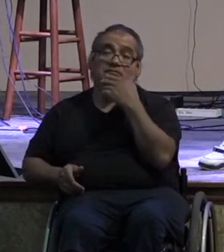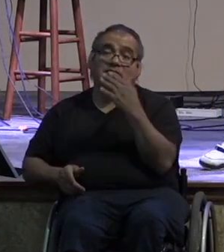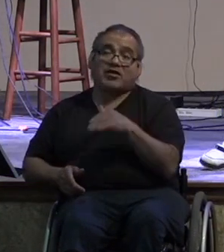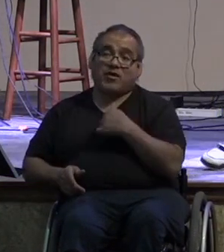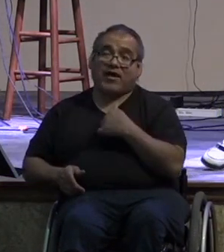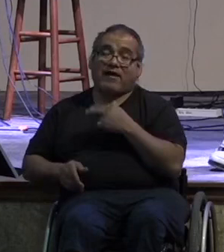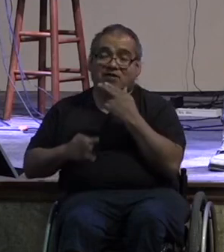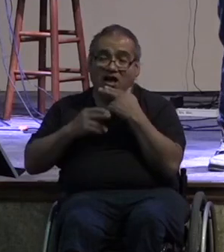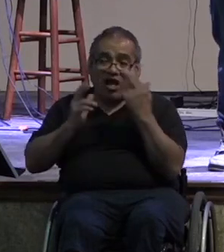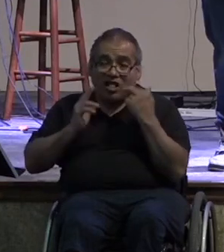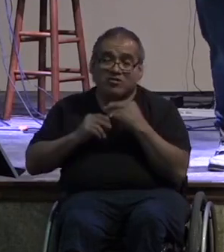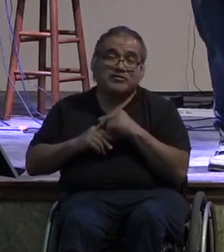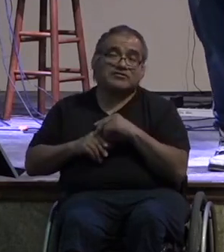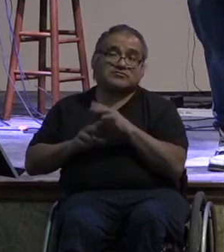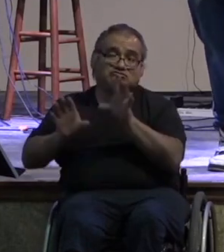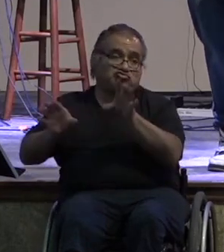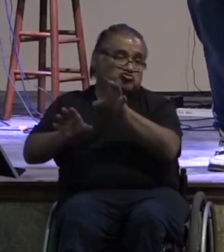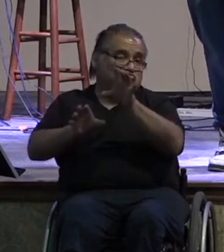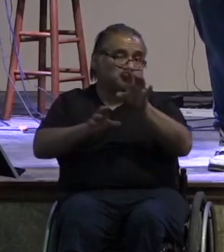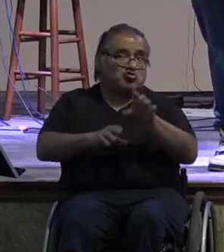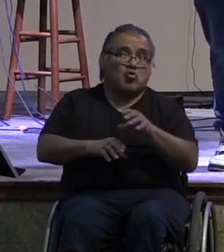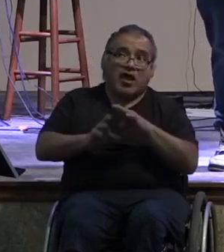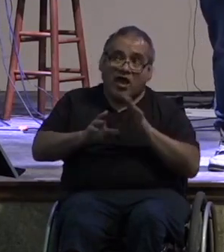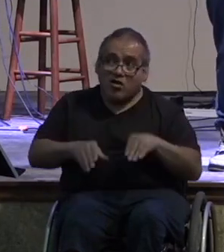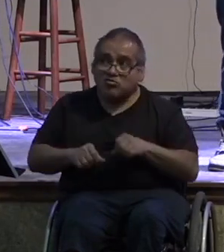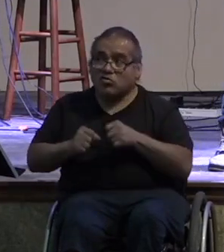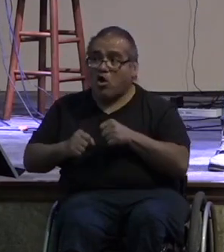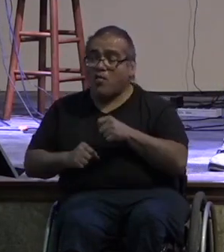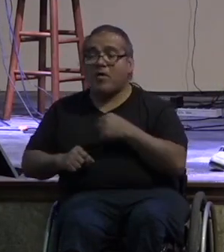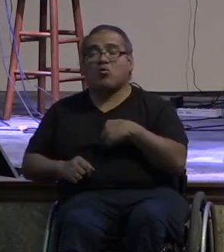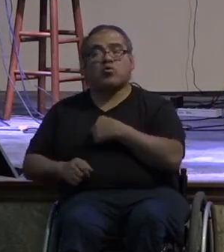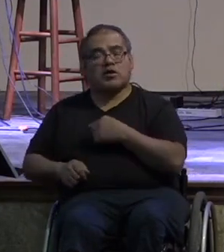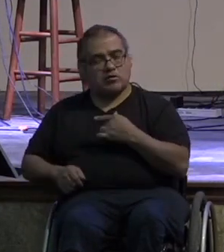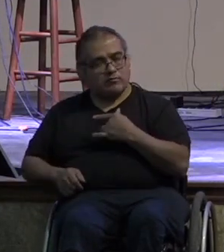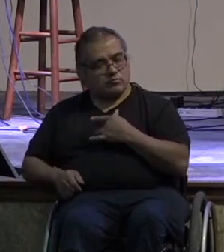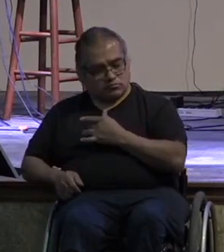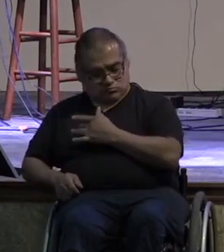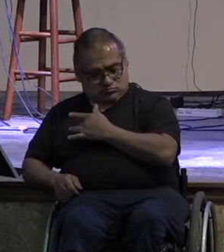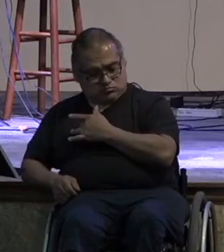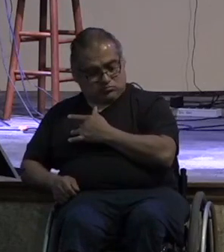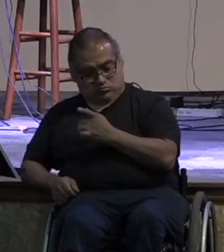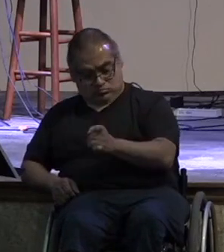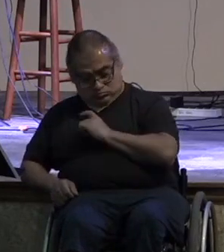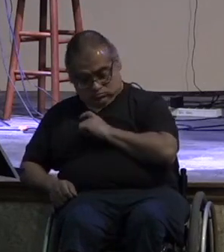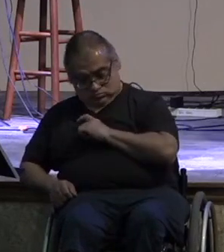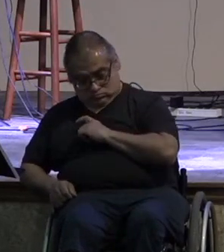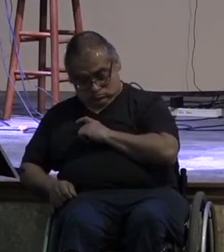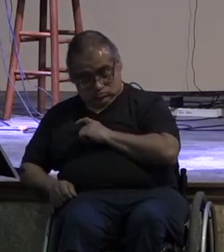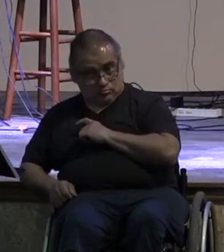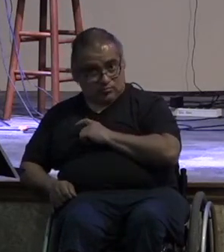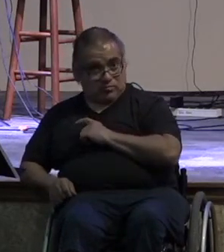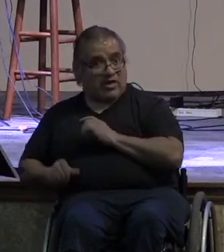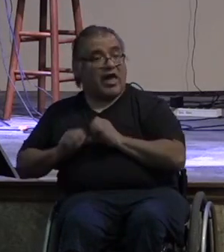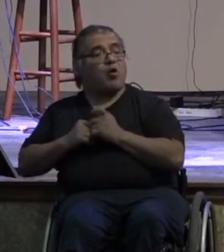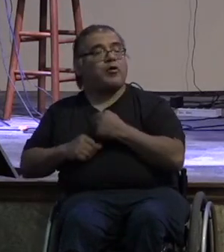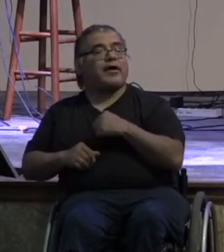or have a house or a car it's that we need to realize why god has given us those things and how